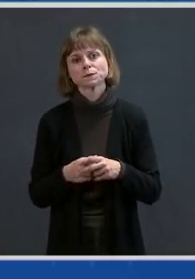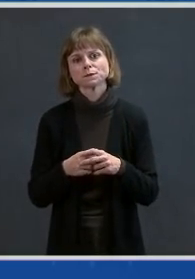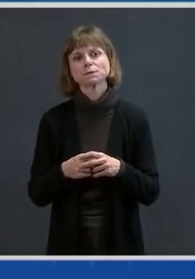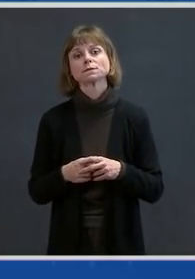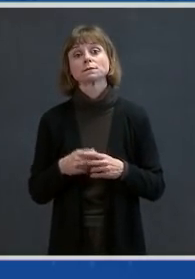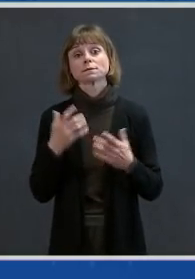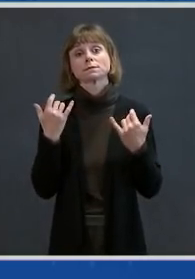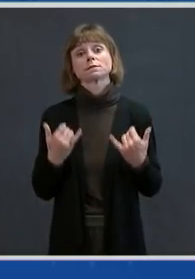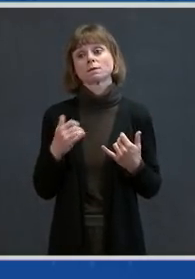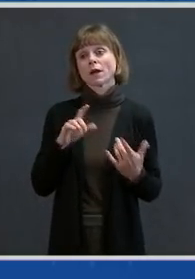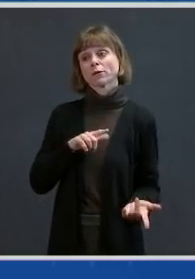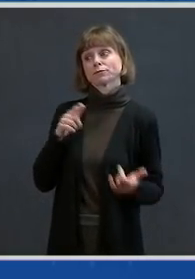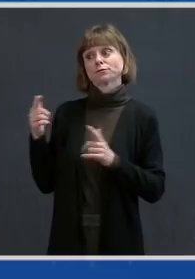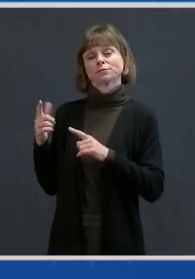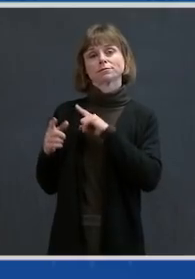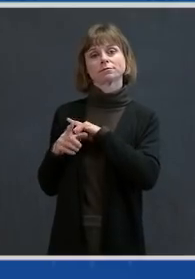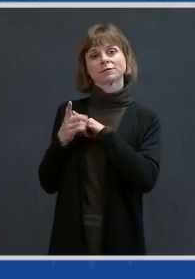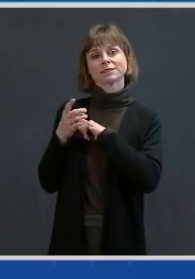it over to Dr. Walensky.